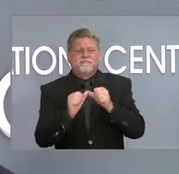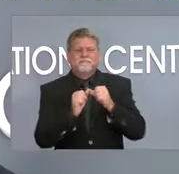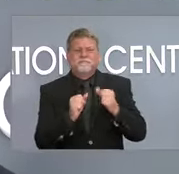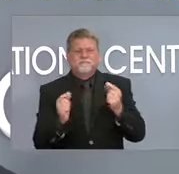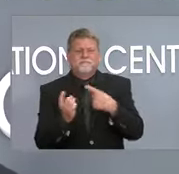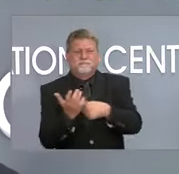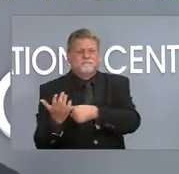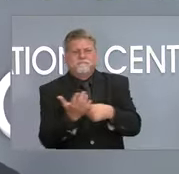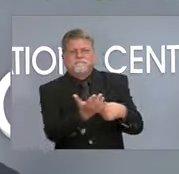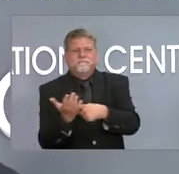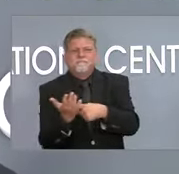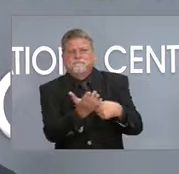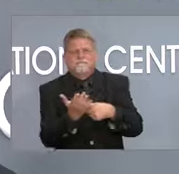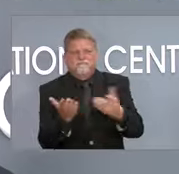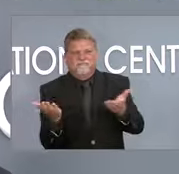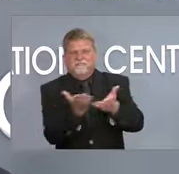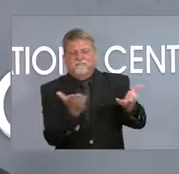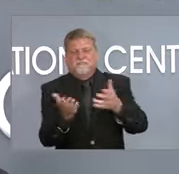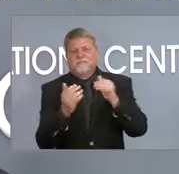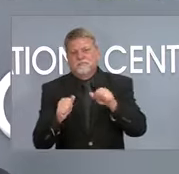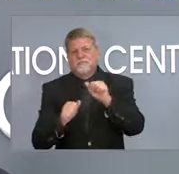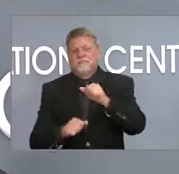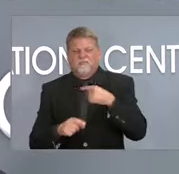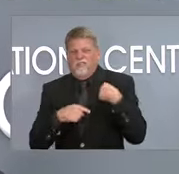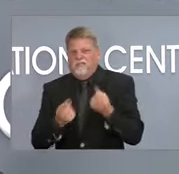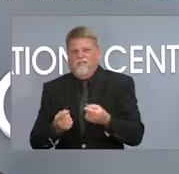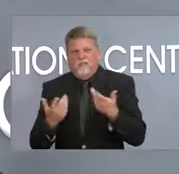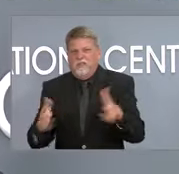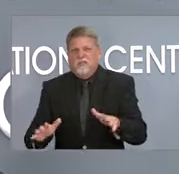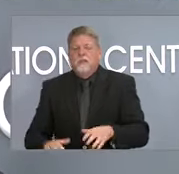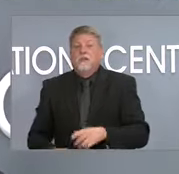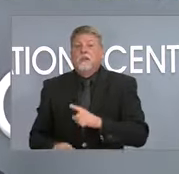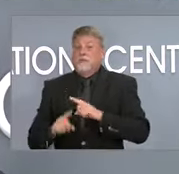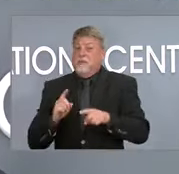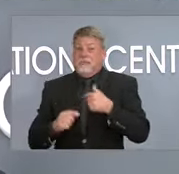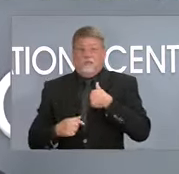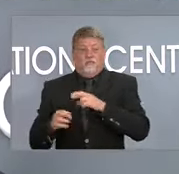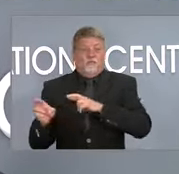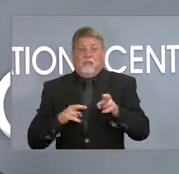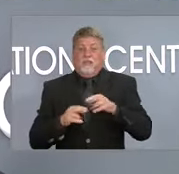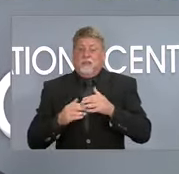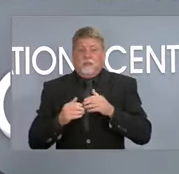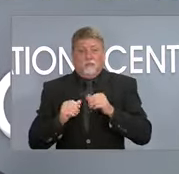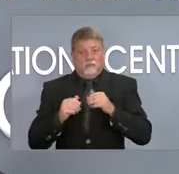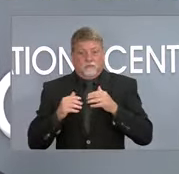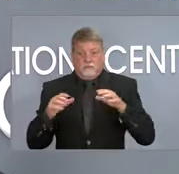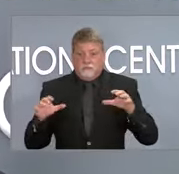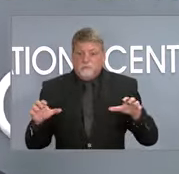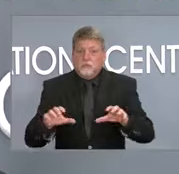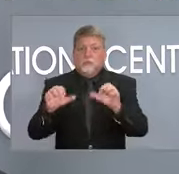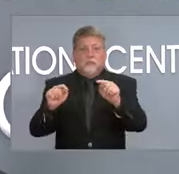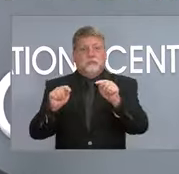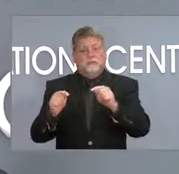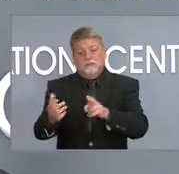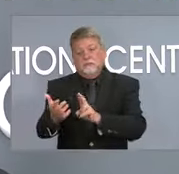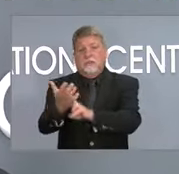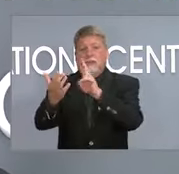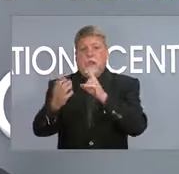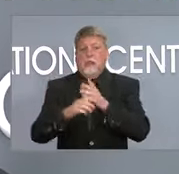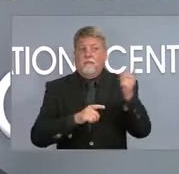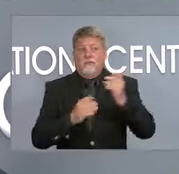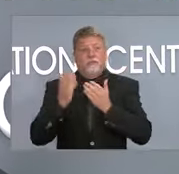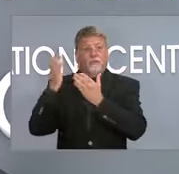they are negotiating with each other, but also we are ready to, to move once they do present a budget to us. And,